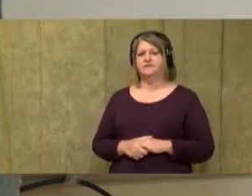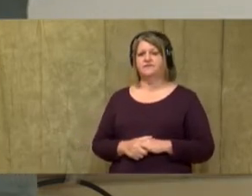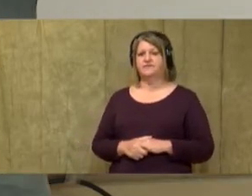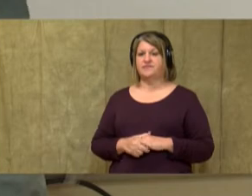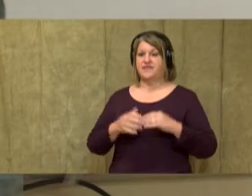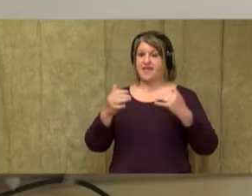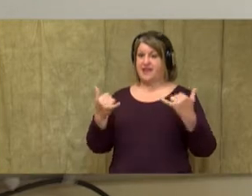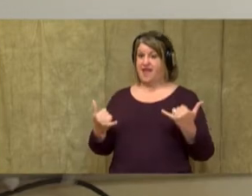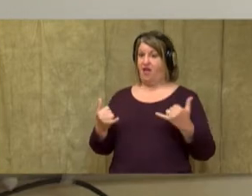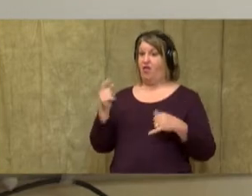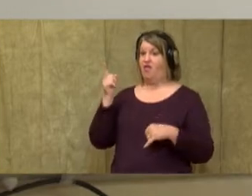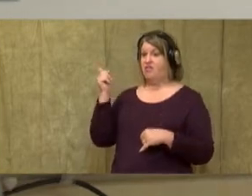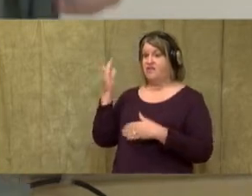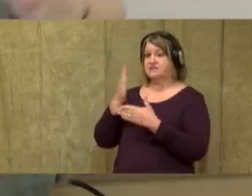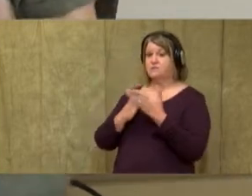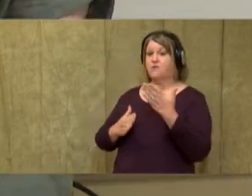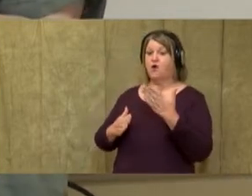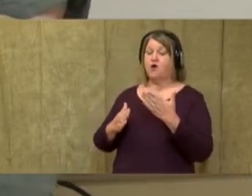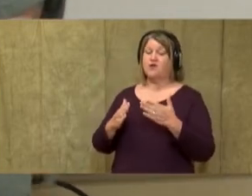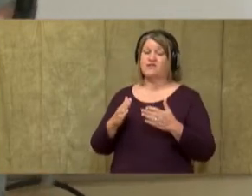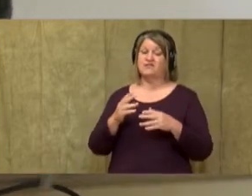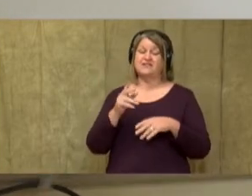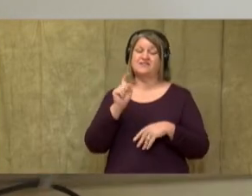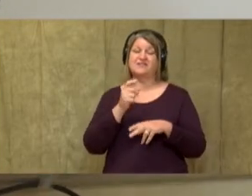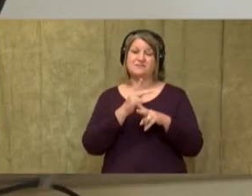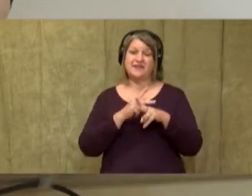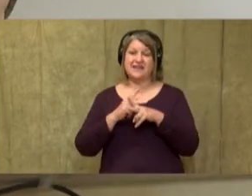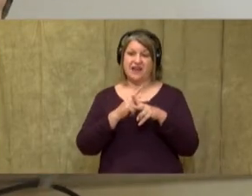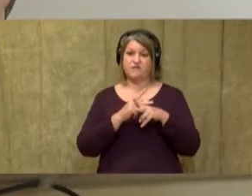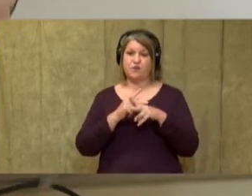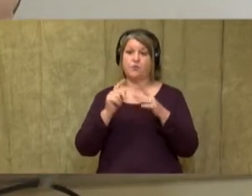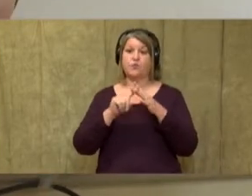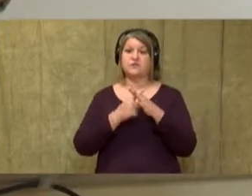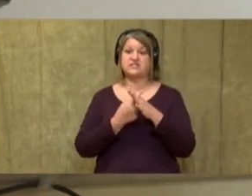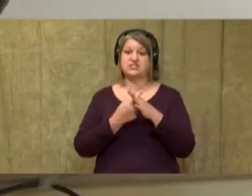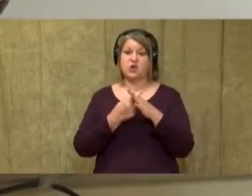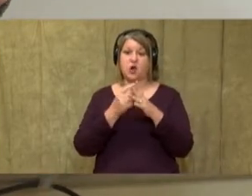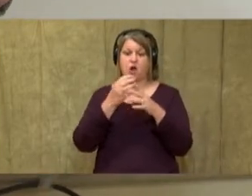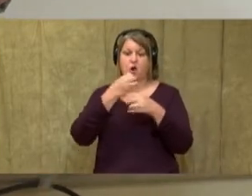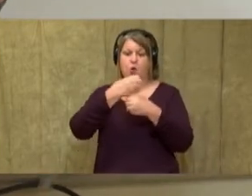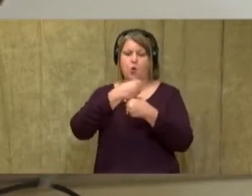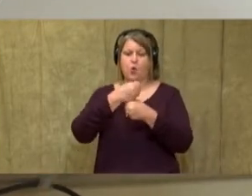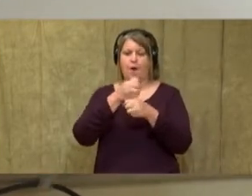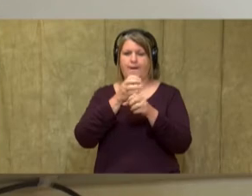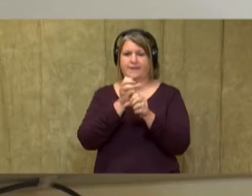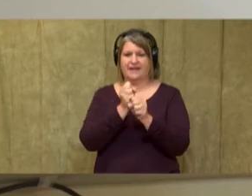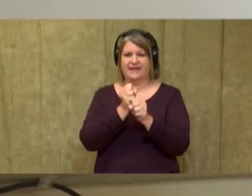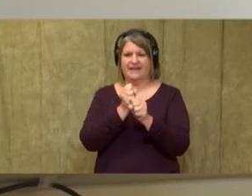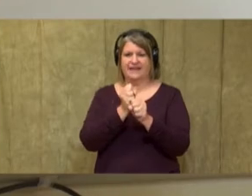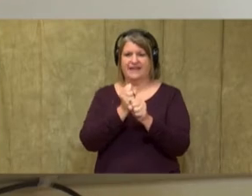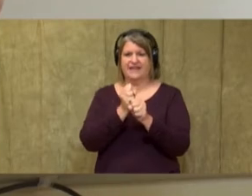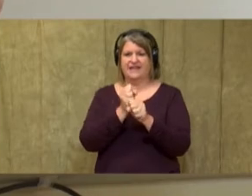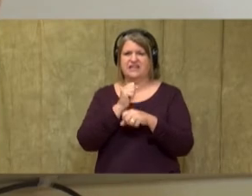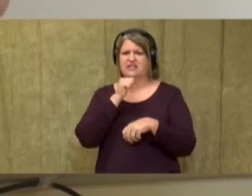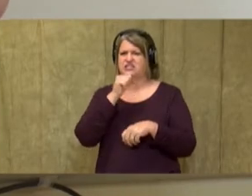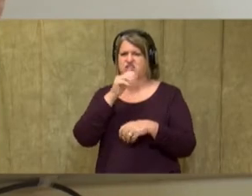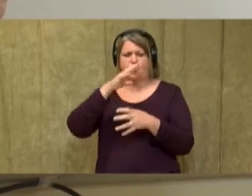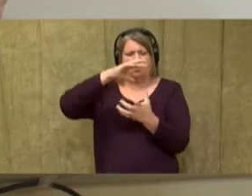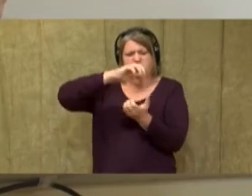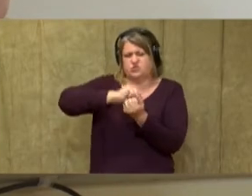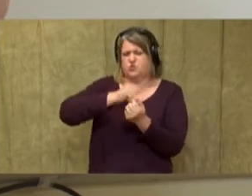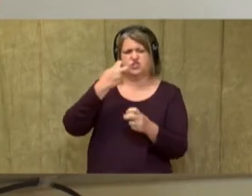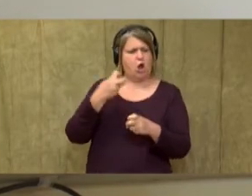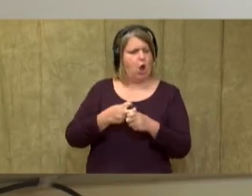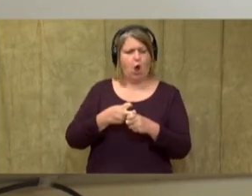right. Now this part, we're going to be kind of careful because we're going to start crumpling up our aluminum foil and we don't want to squish it too